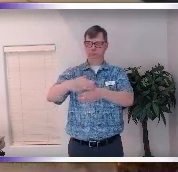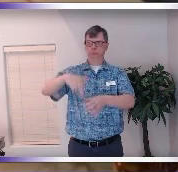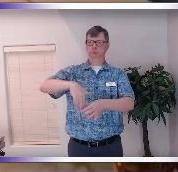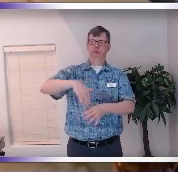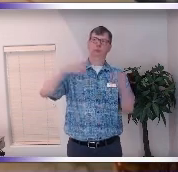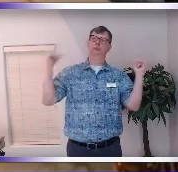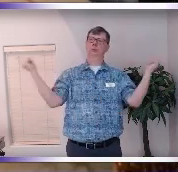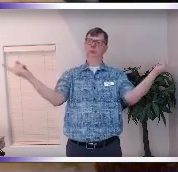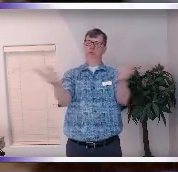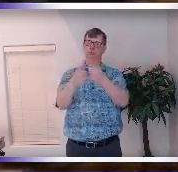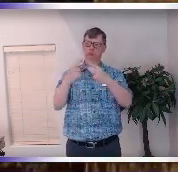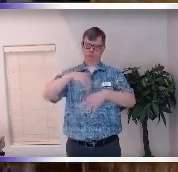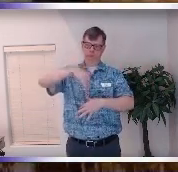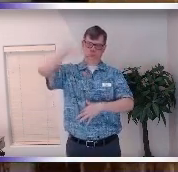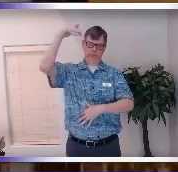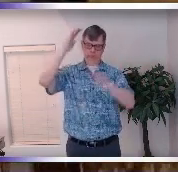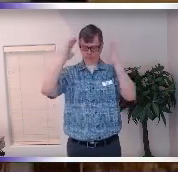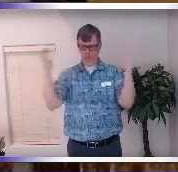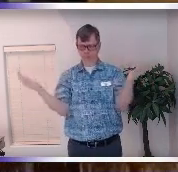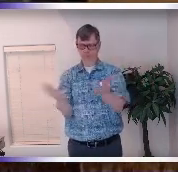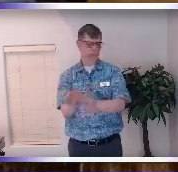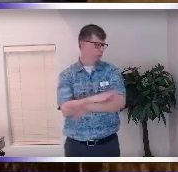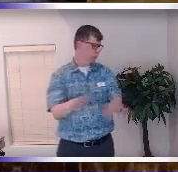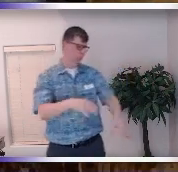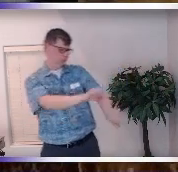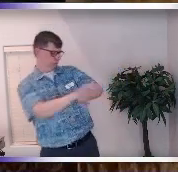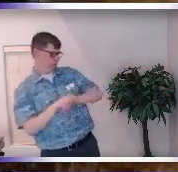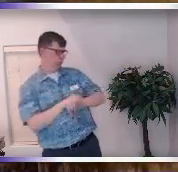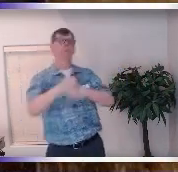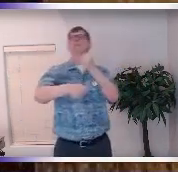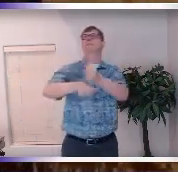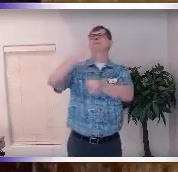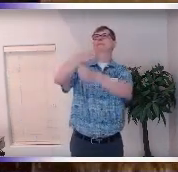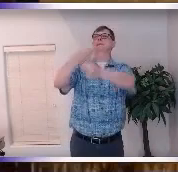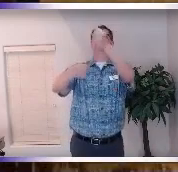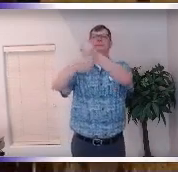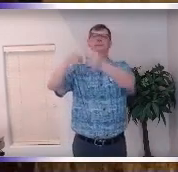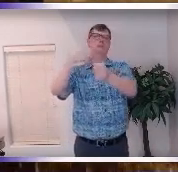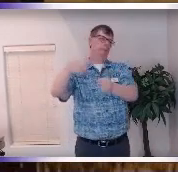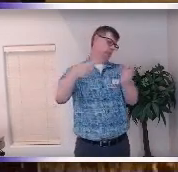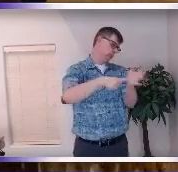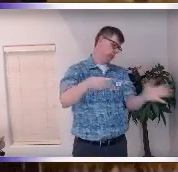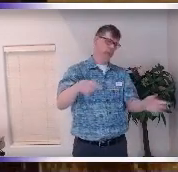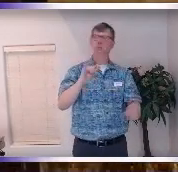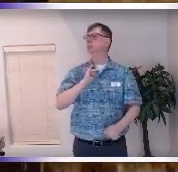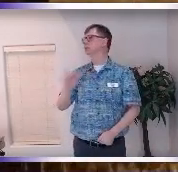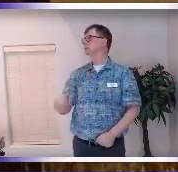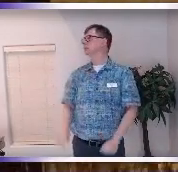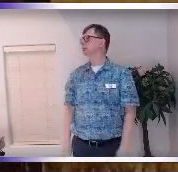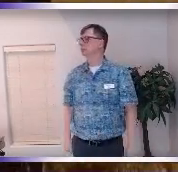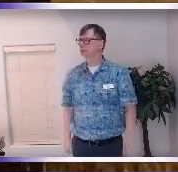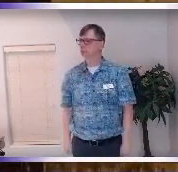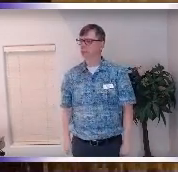soul of our community and nobody you know nobody has ownership over the building it's in itself its own entity and it's it